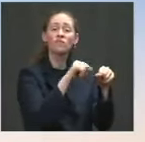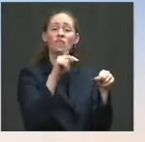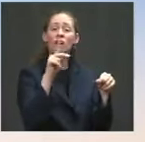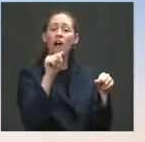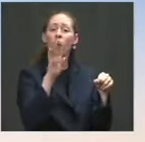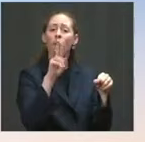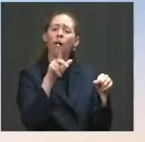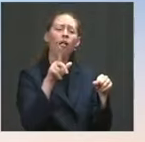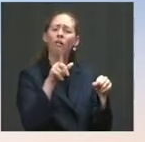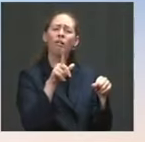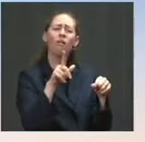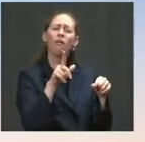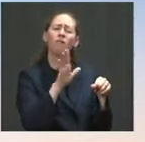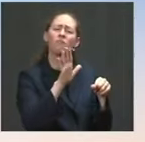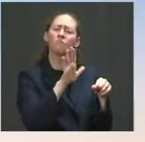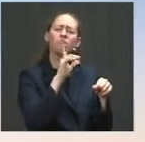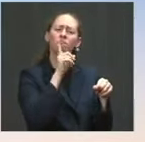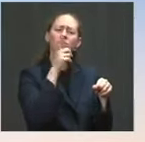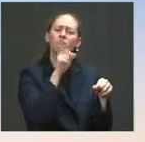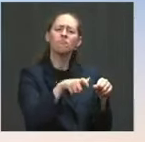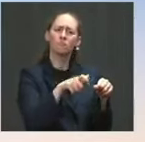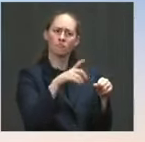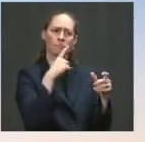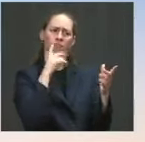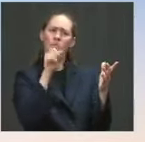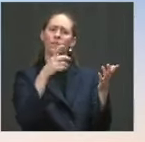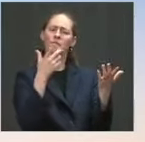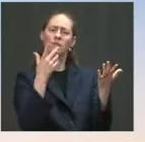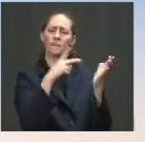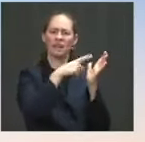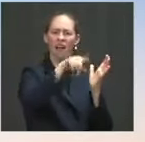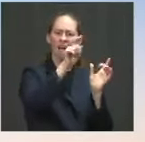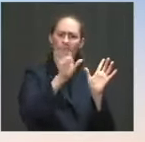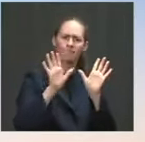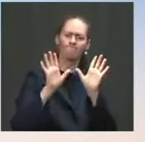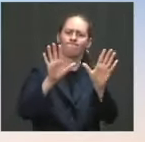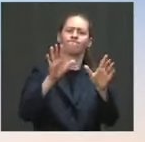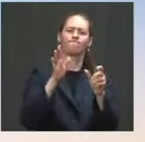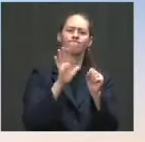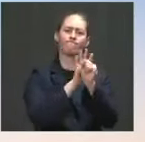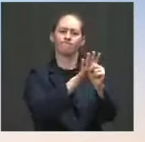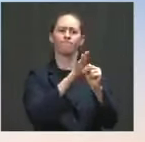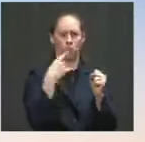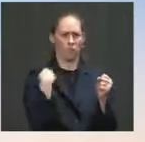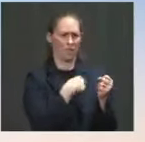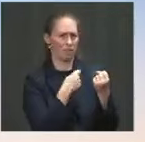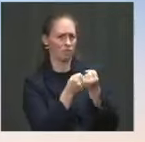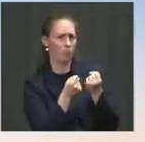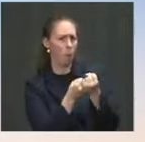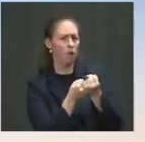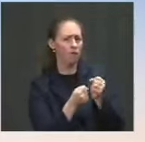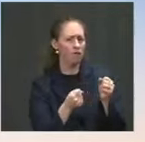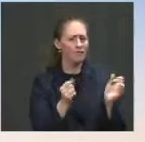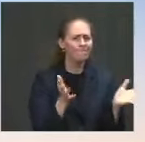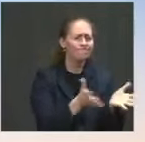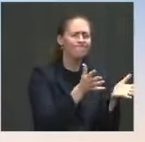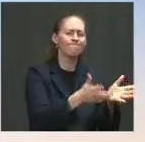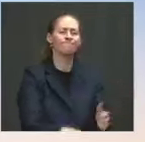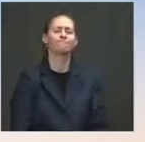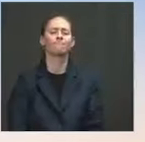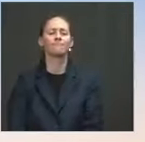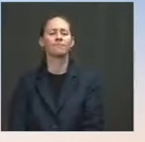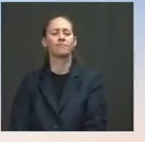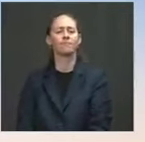to show political will at this point to push back. And obviously, there's a political process that we continue to support. Should there be a look at whether the right